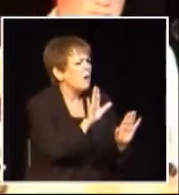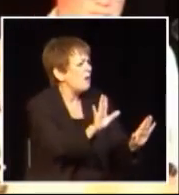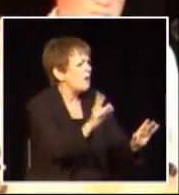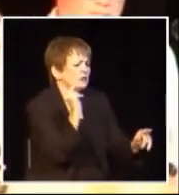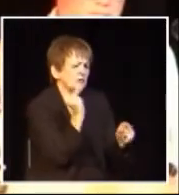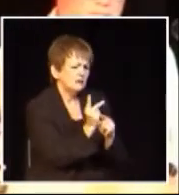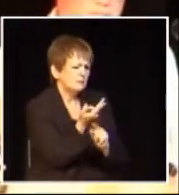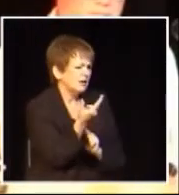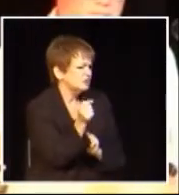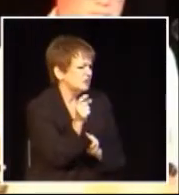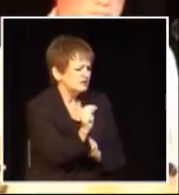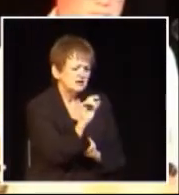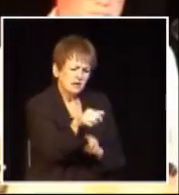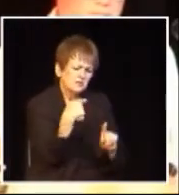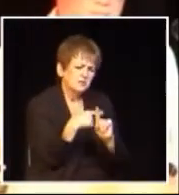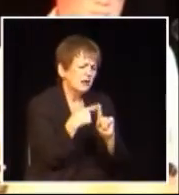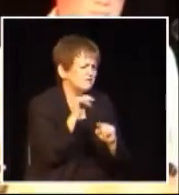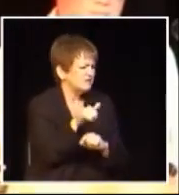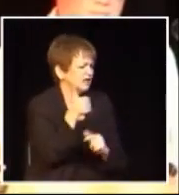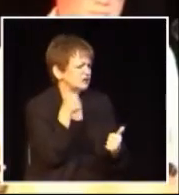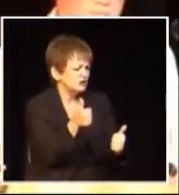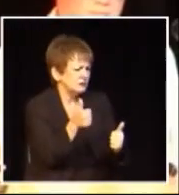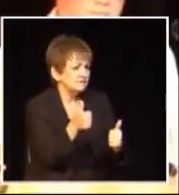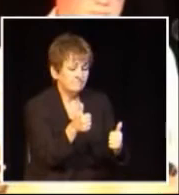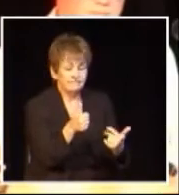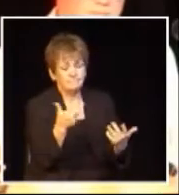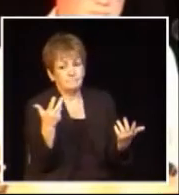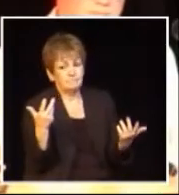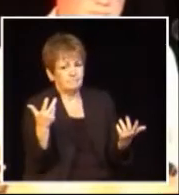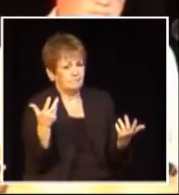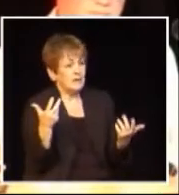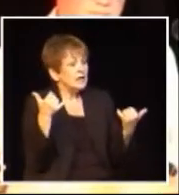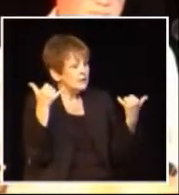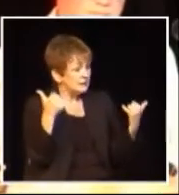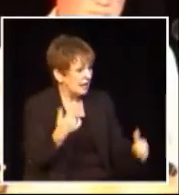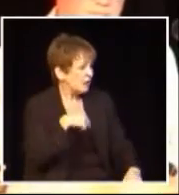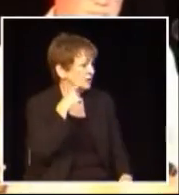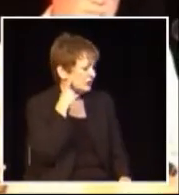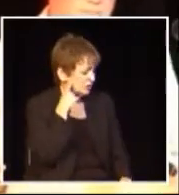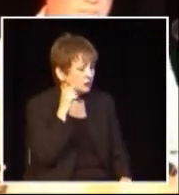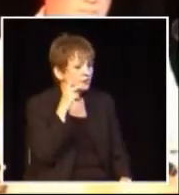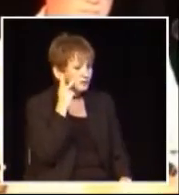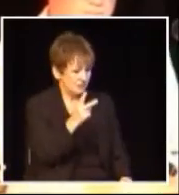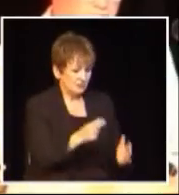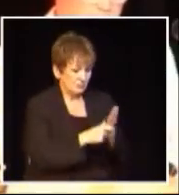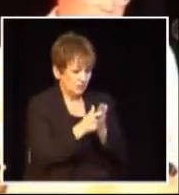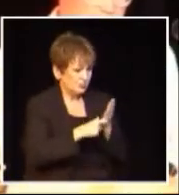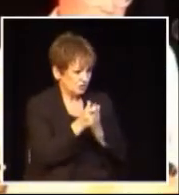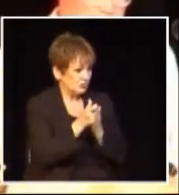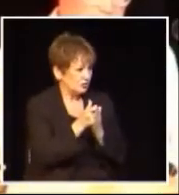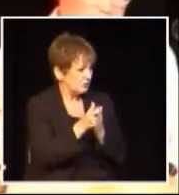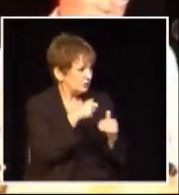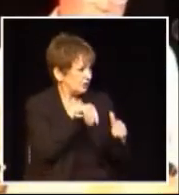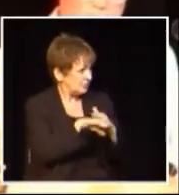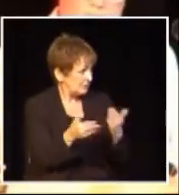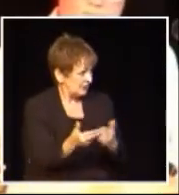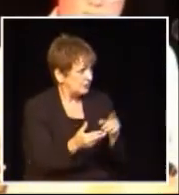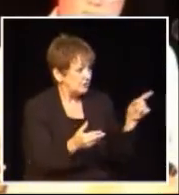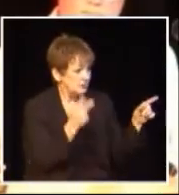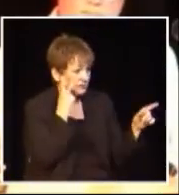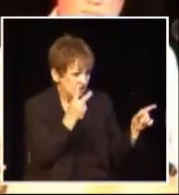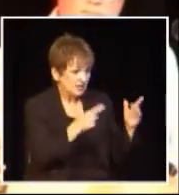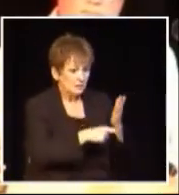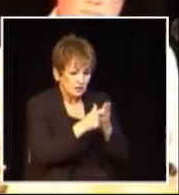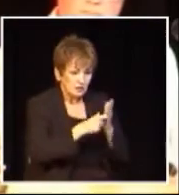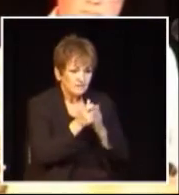basically telling you you need the HSD now we're being told and you've seen the brochure you